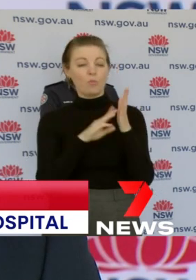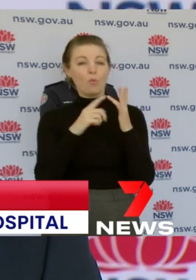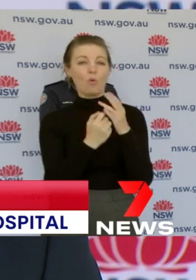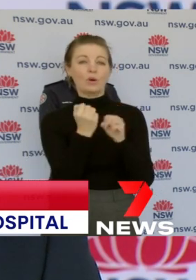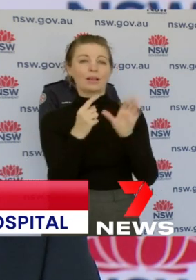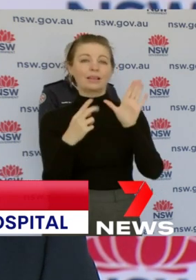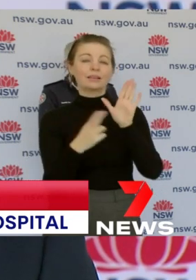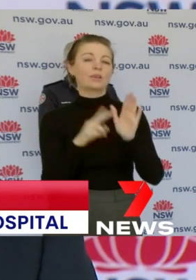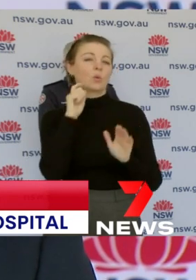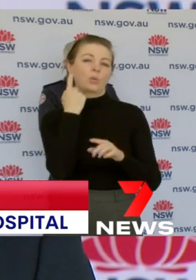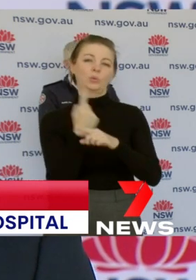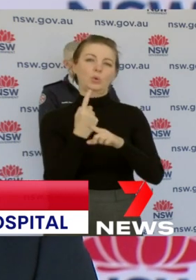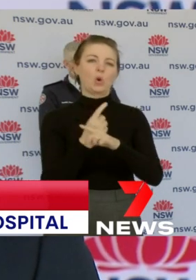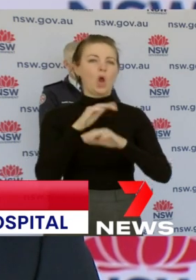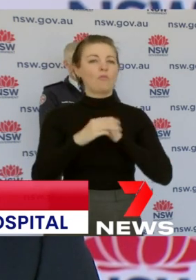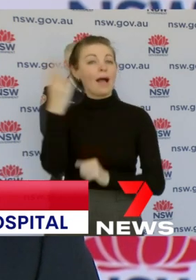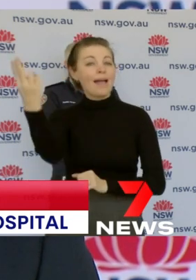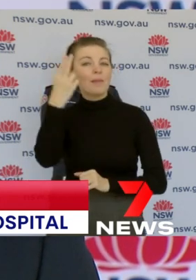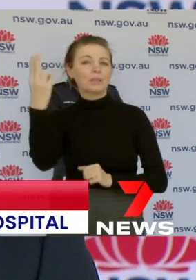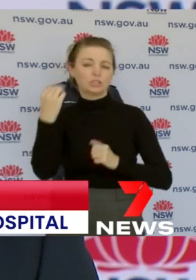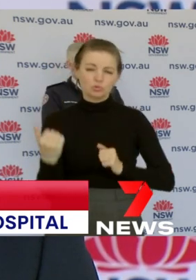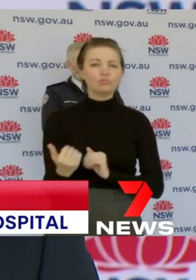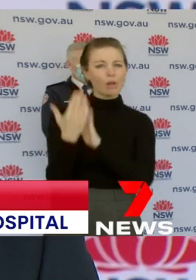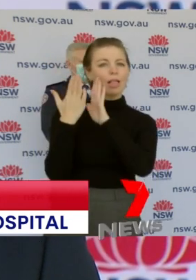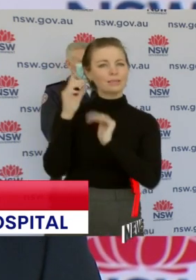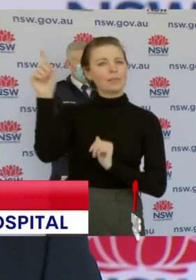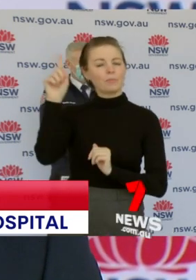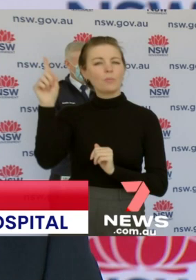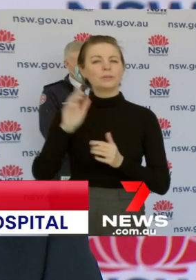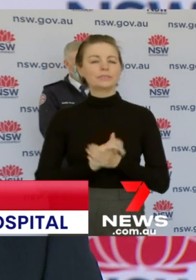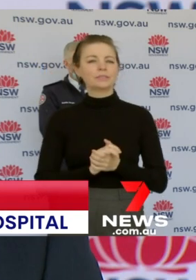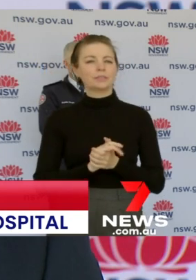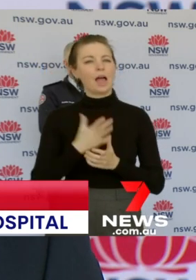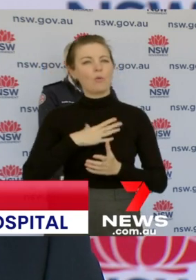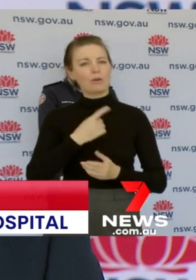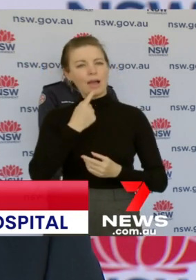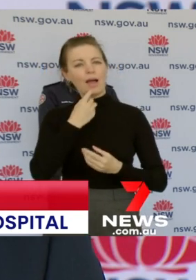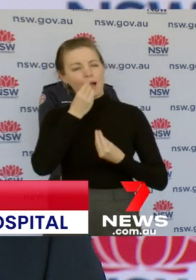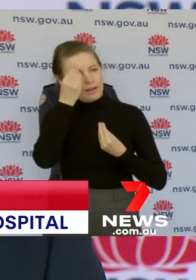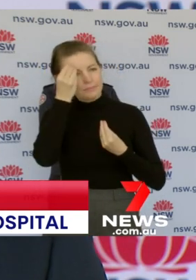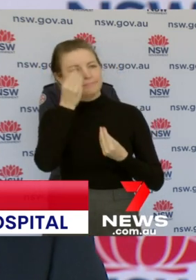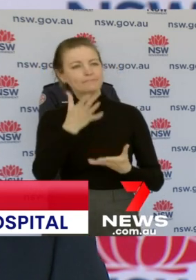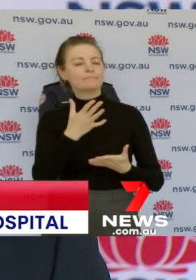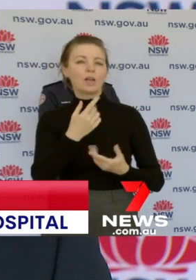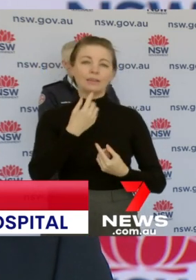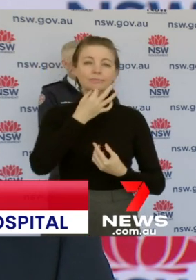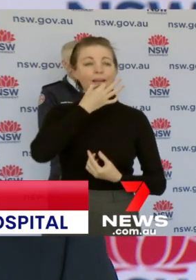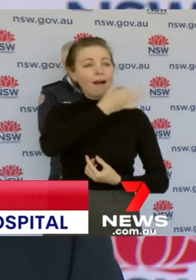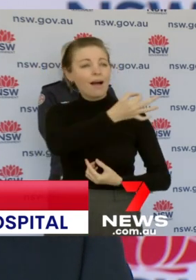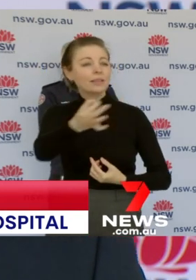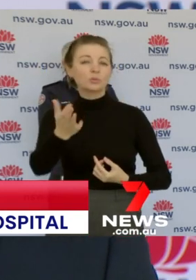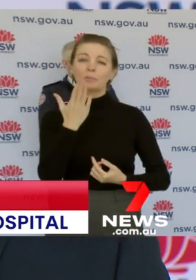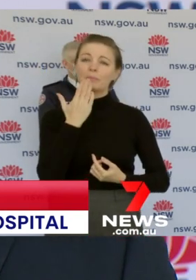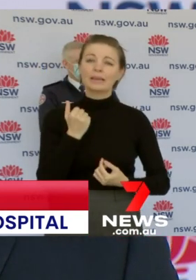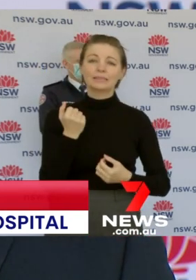our ambulance service at the present time and particularly to ask the community to be on board with us in trying to keep ambulances for